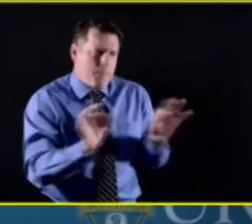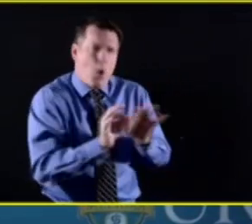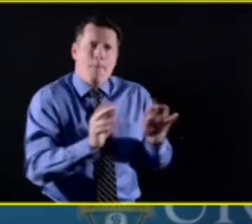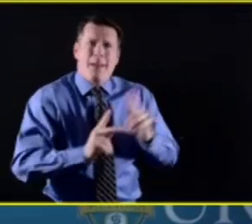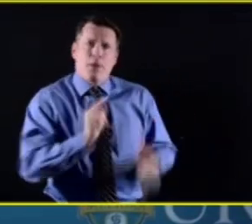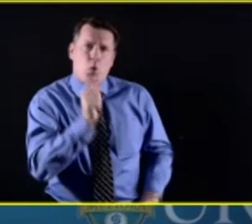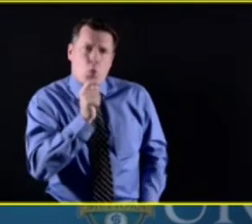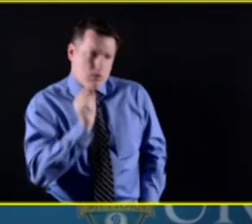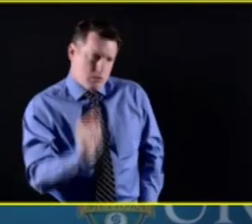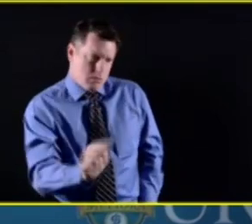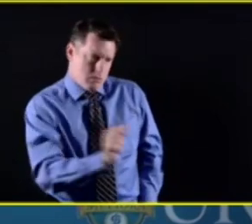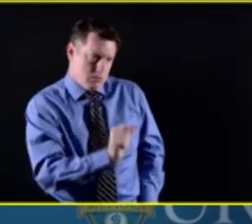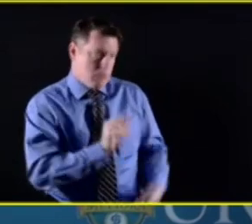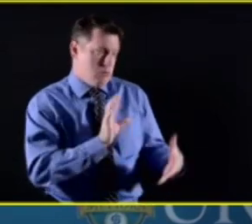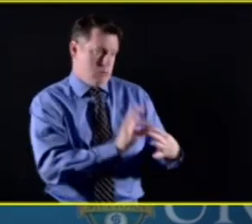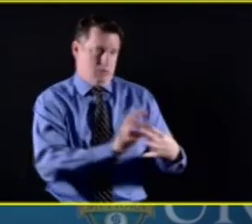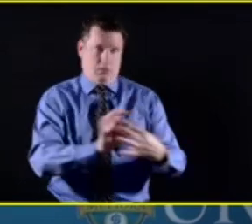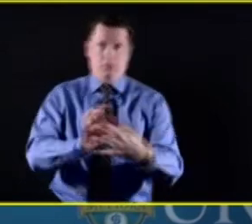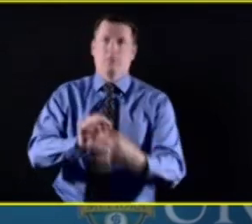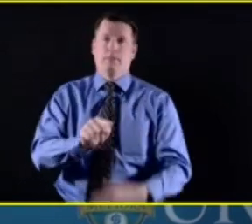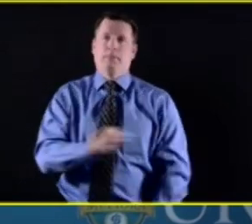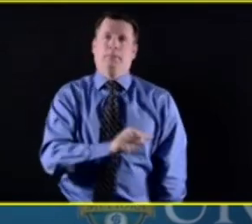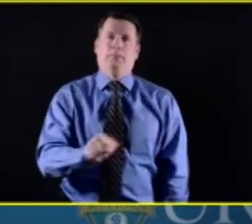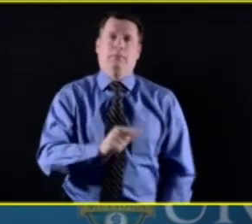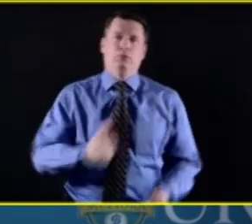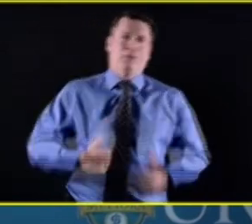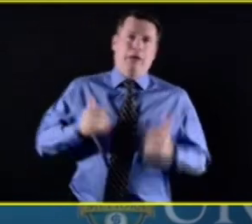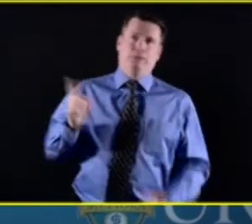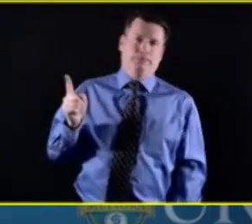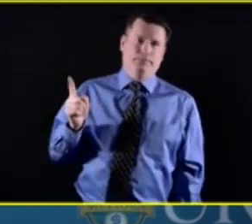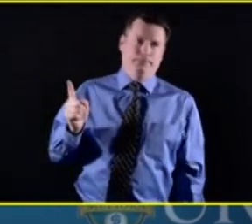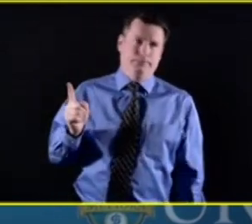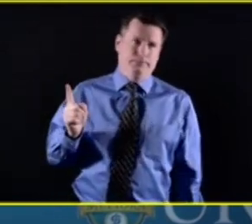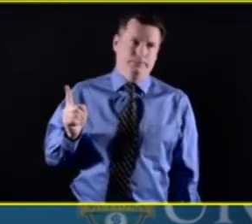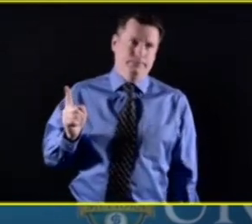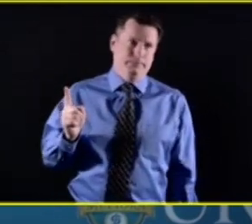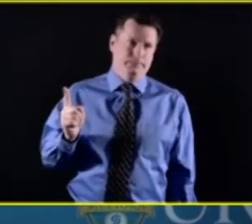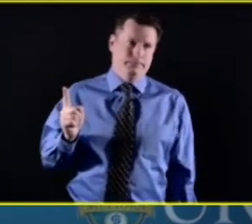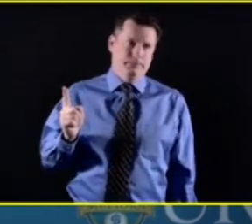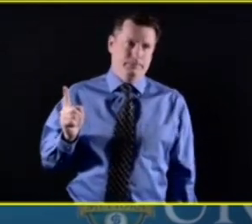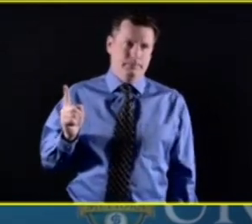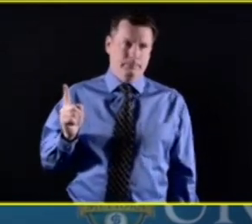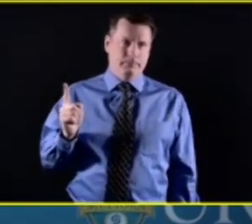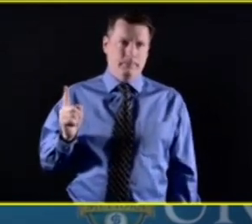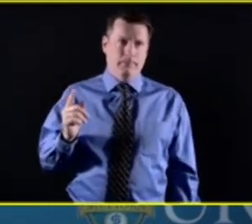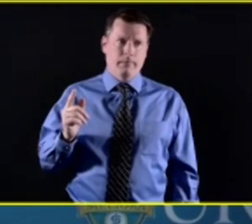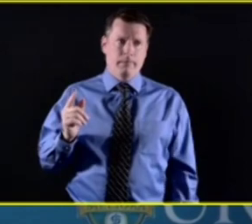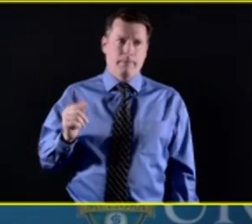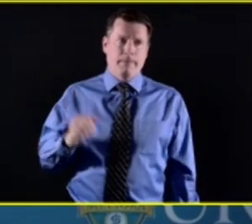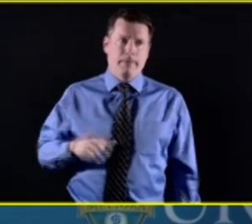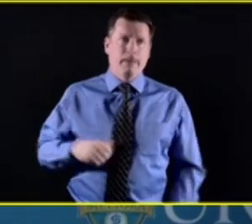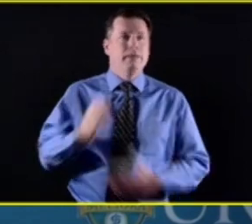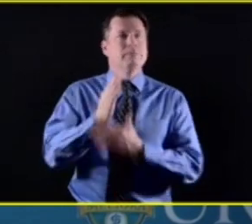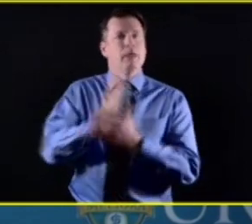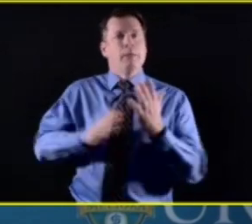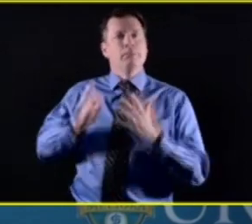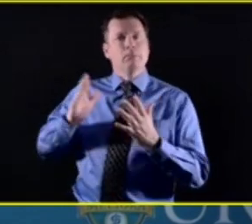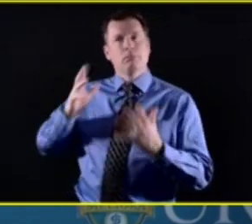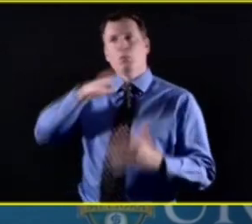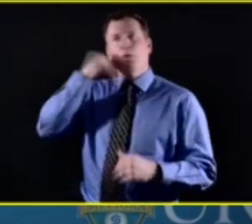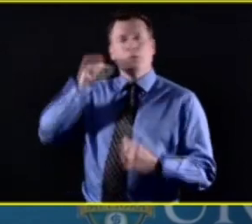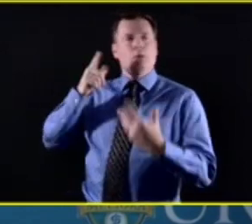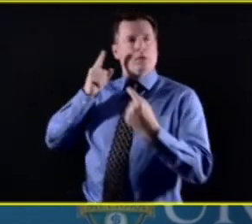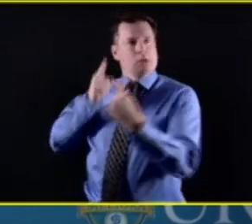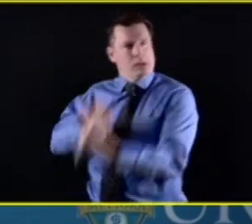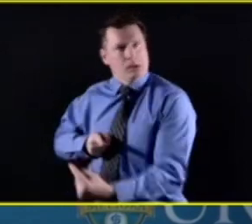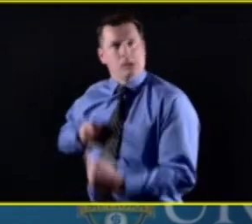vulnerable here, but I think we also need to look to the older person who's managing the, uh, COVID experience well for